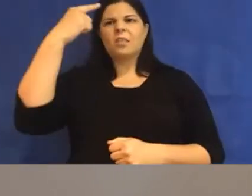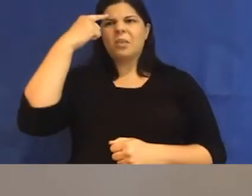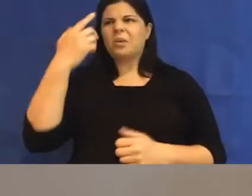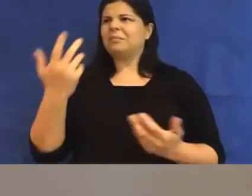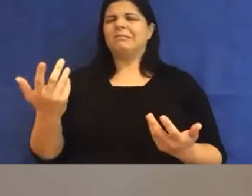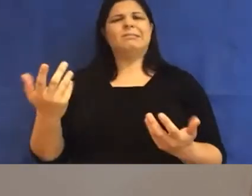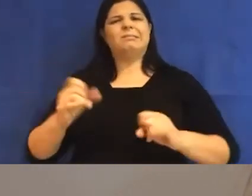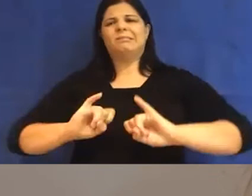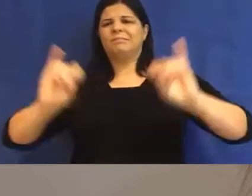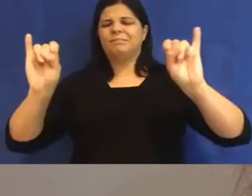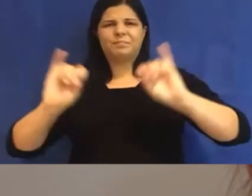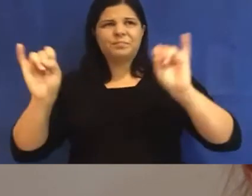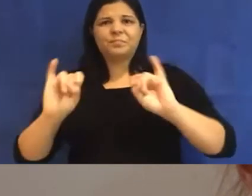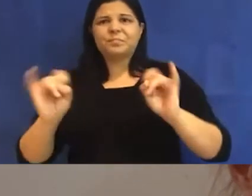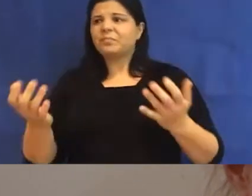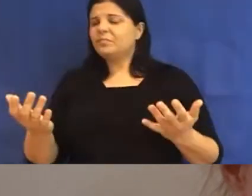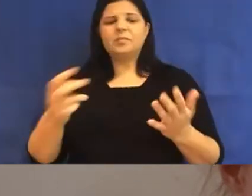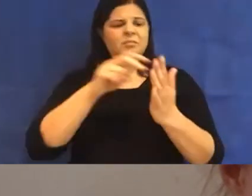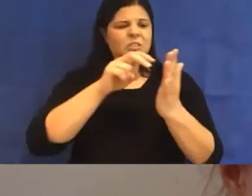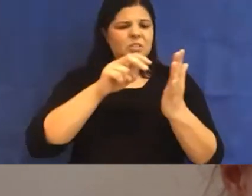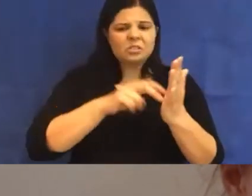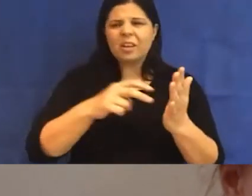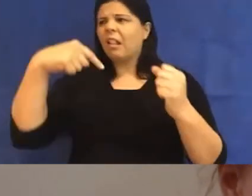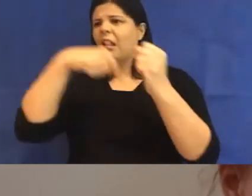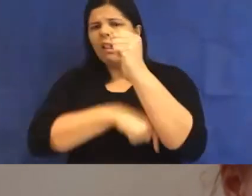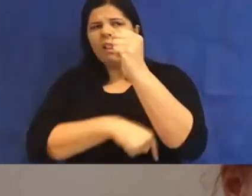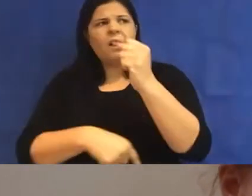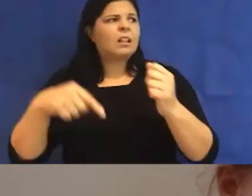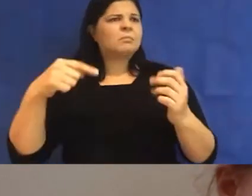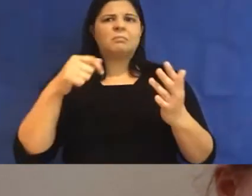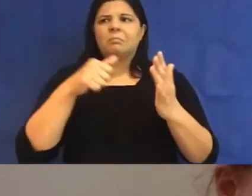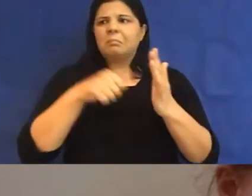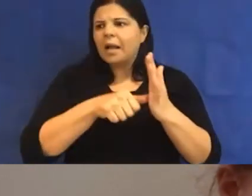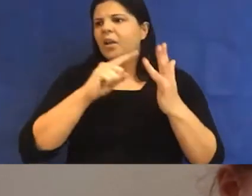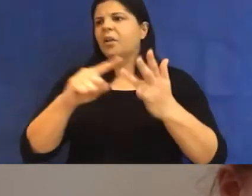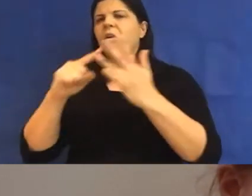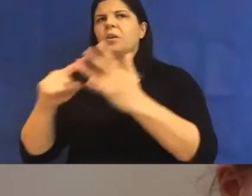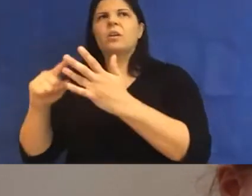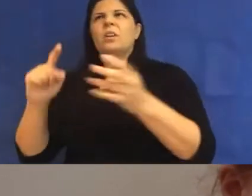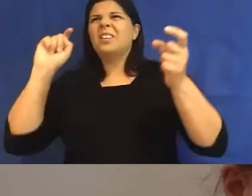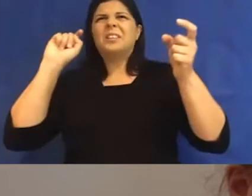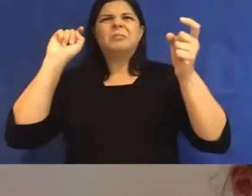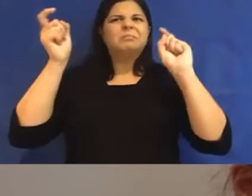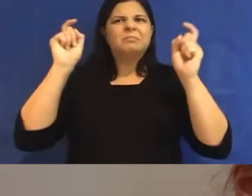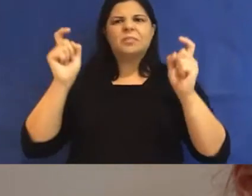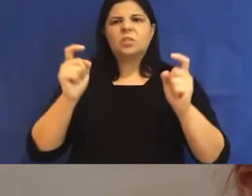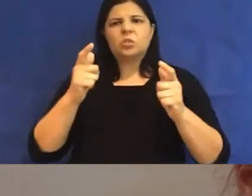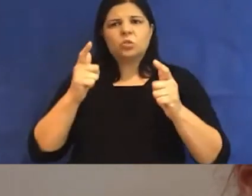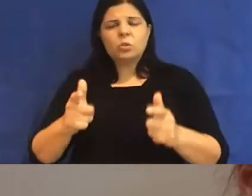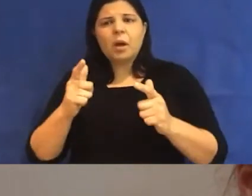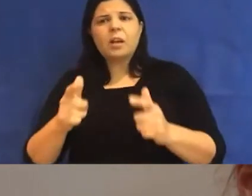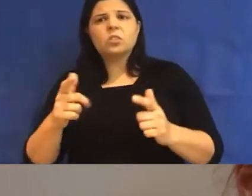Scraping contract to contract, haunted by debt, haunted by guilt. Always wondering if we were doing too much or just enough scab labour